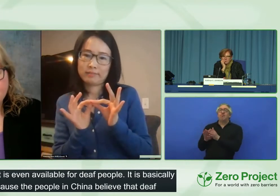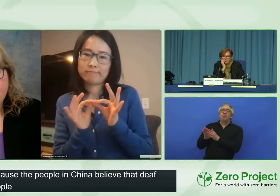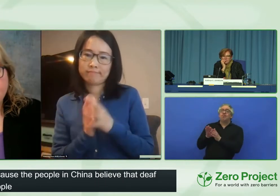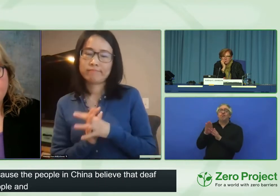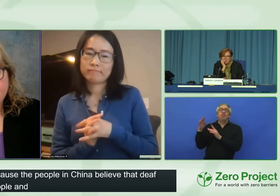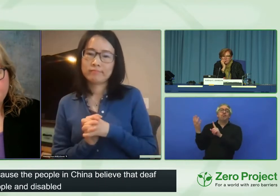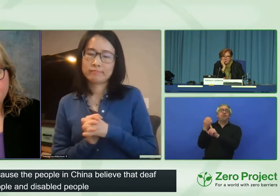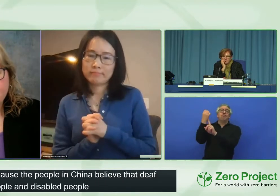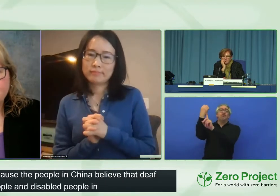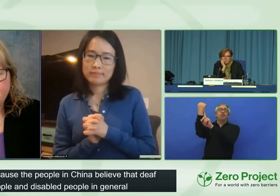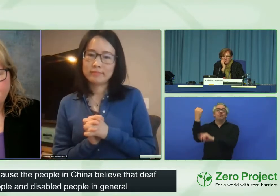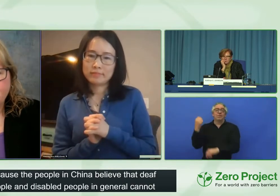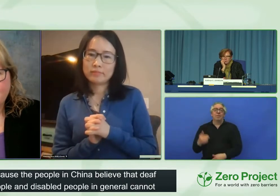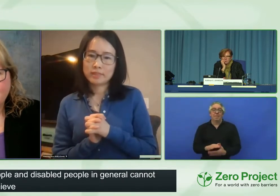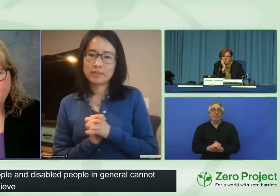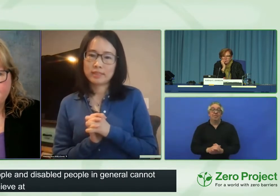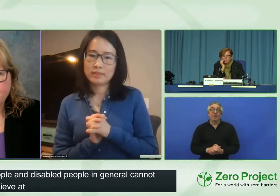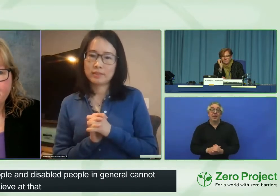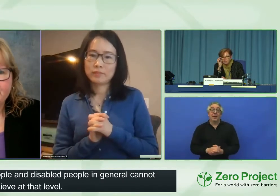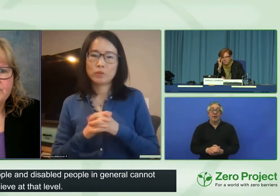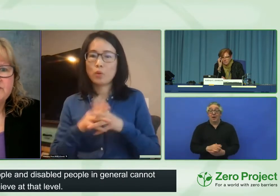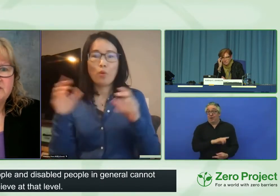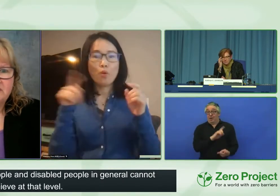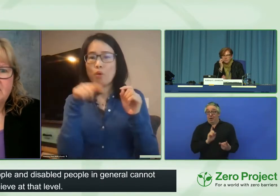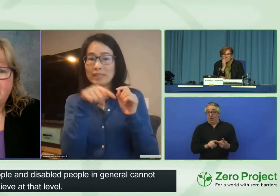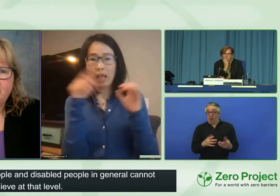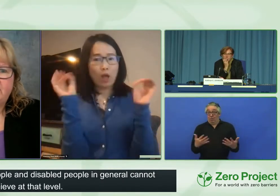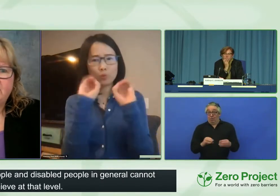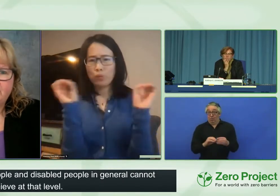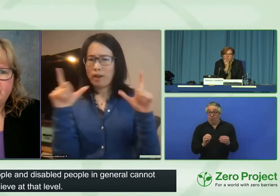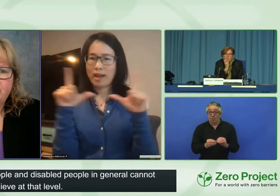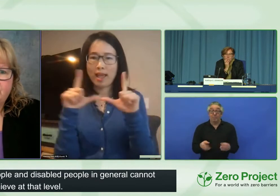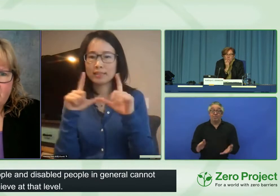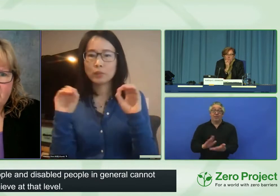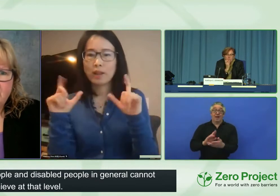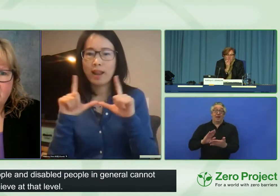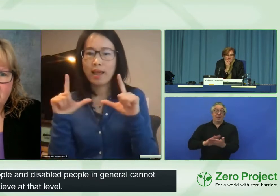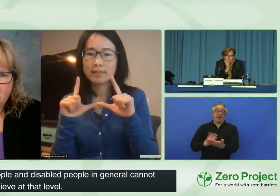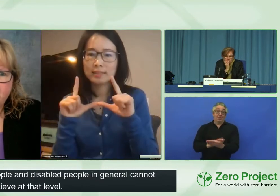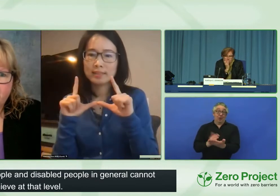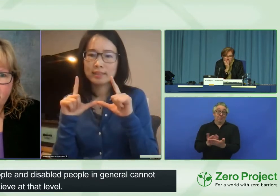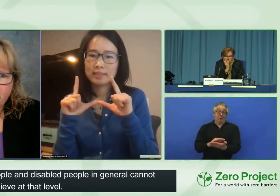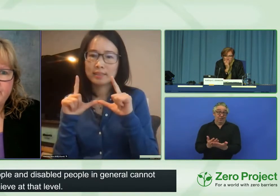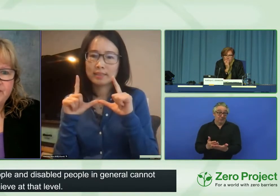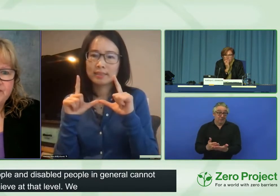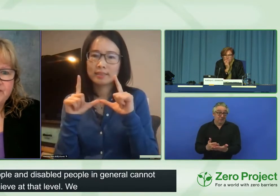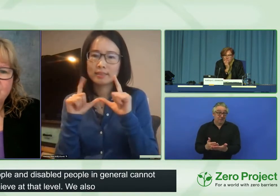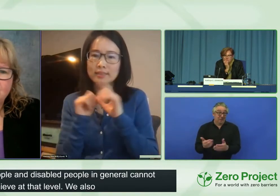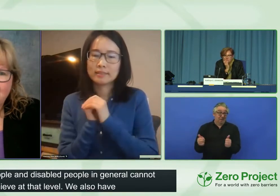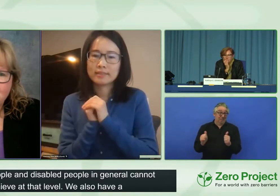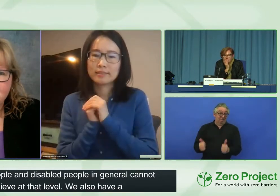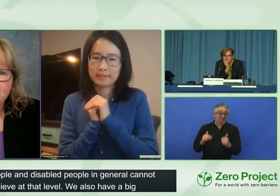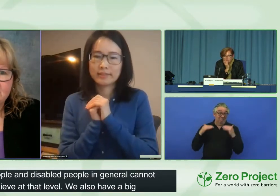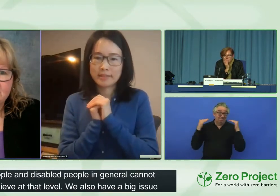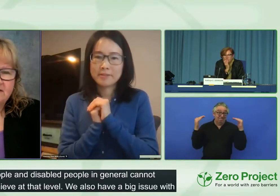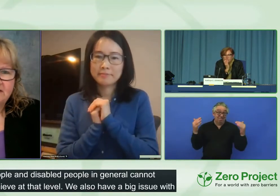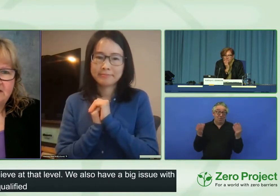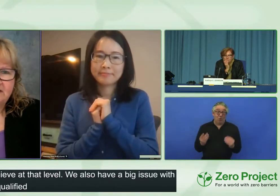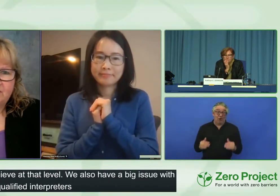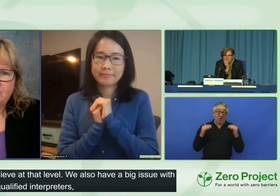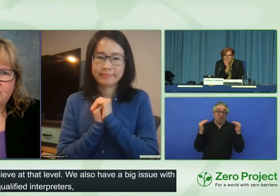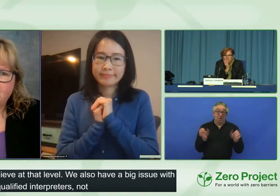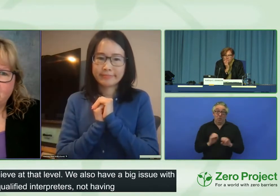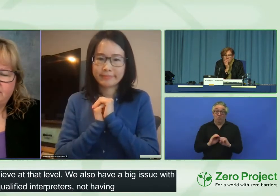We also have a big issue with unqualified interpreters, not having enough of interpreters. There's no licensing